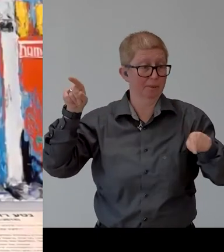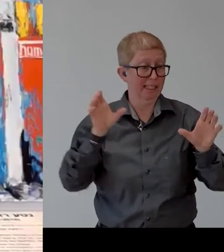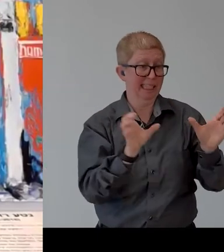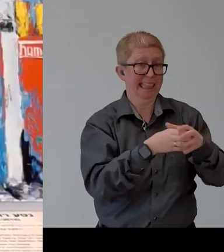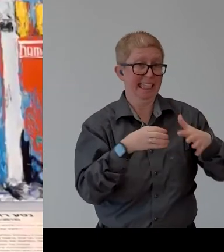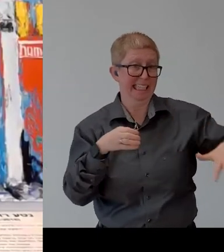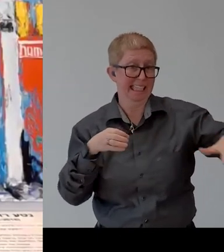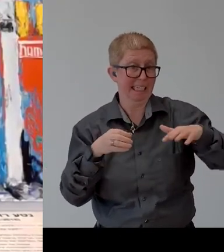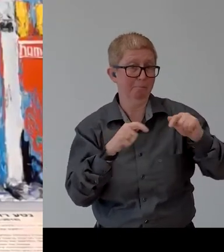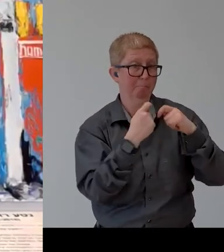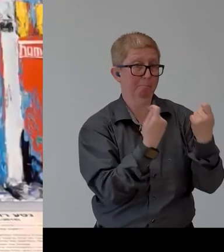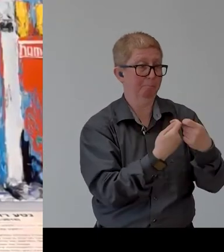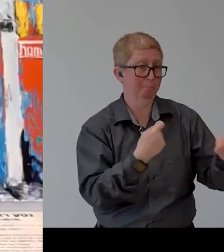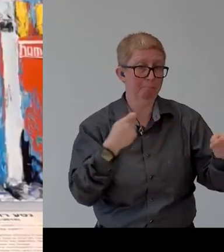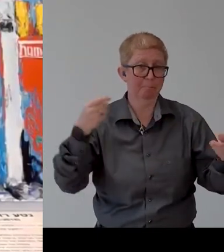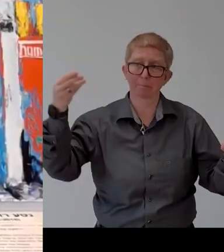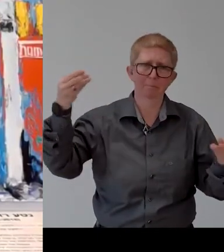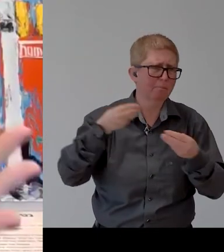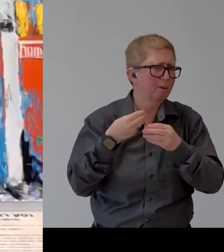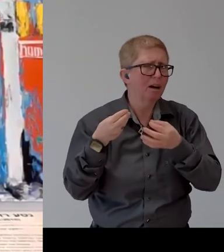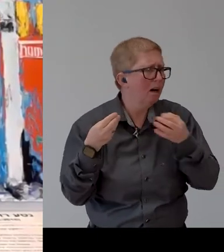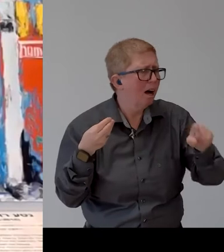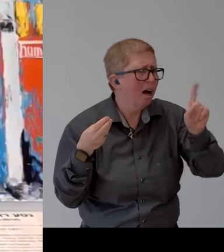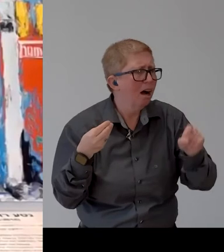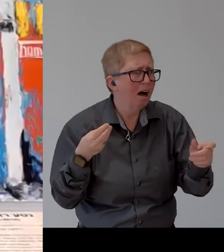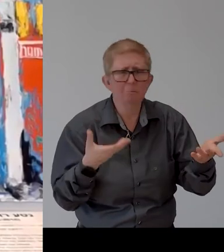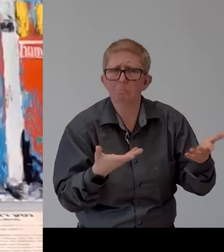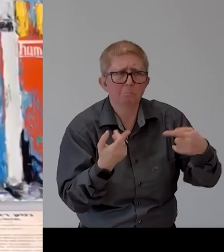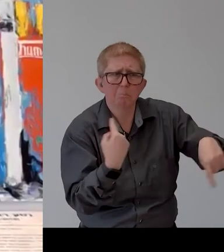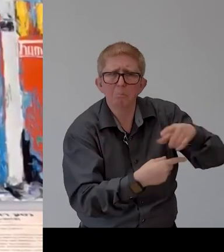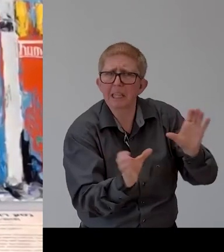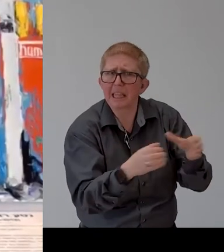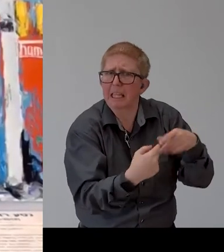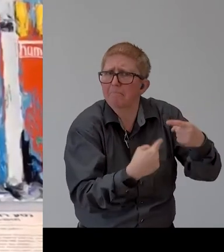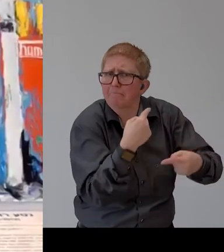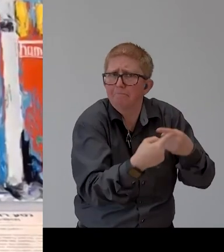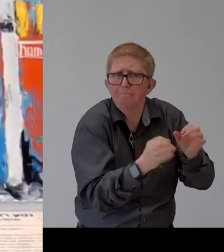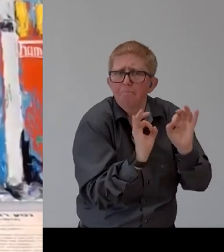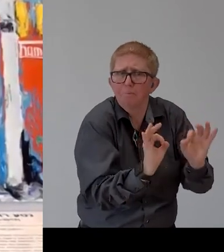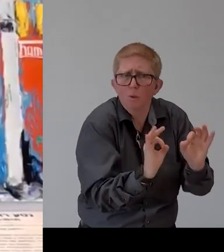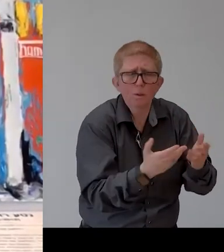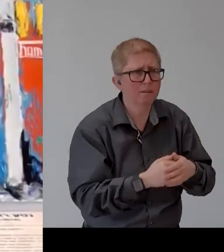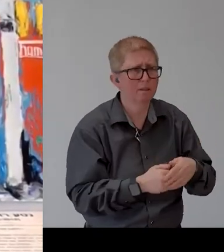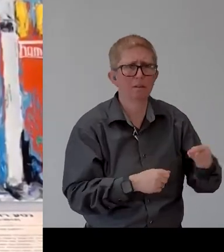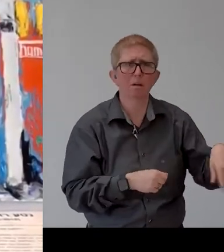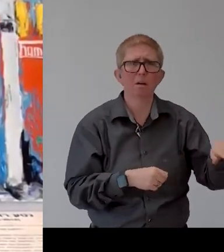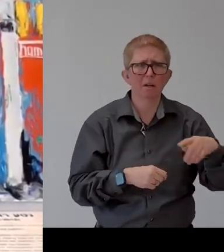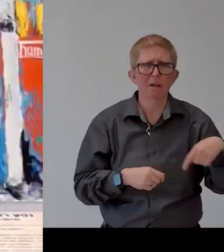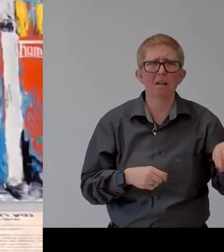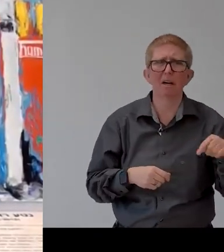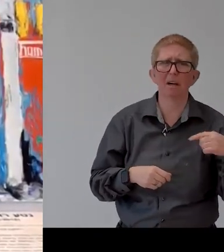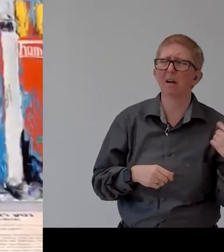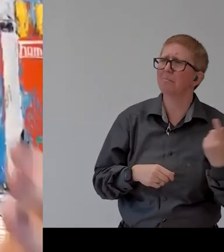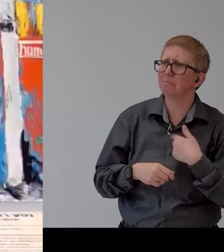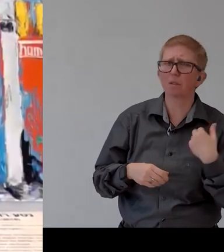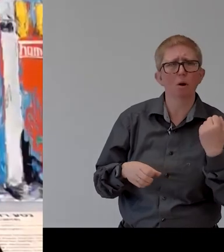asked so how is it going and the manager said listen he's doing a great job but i don't think the fit is right because you